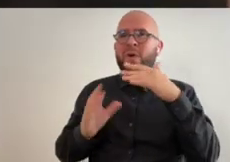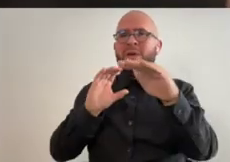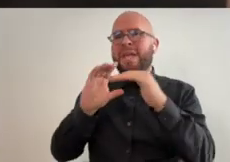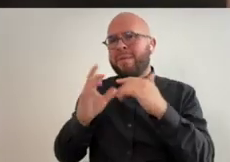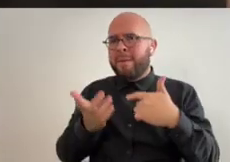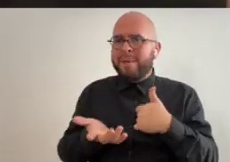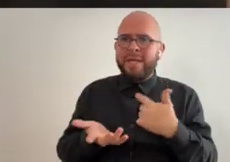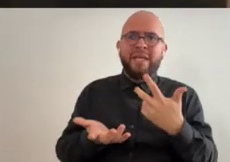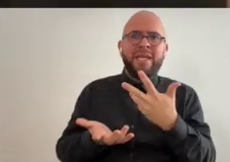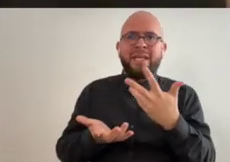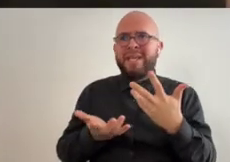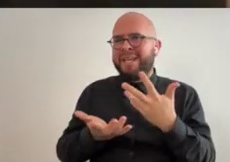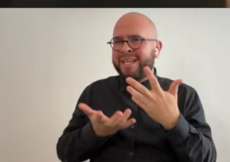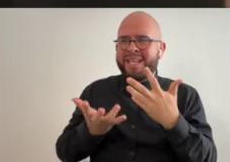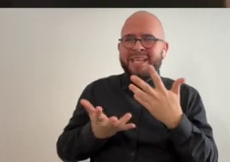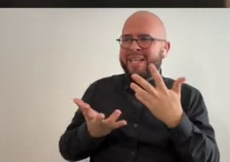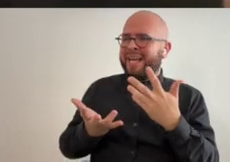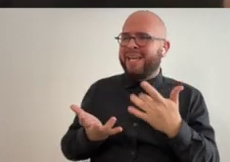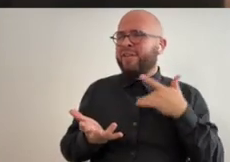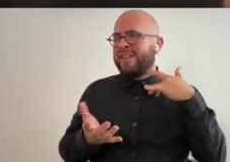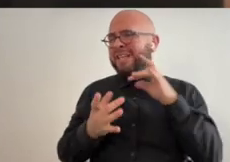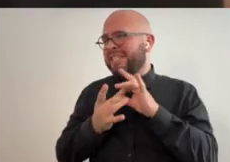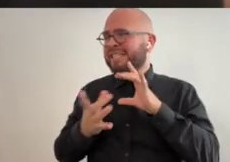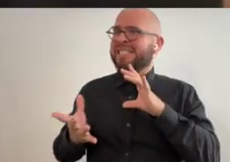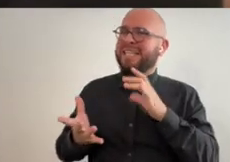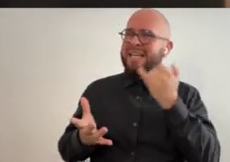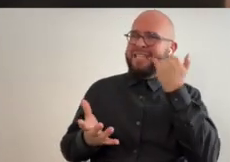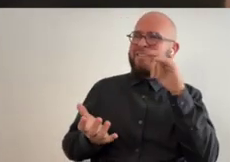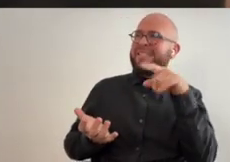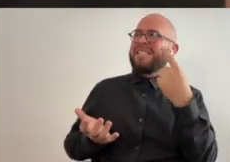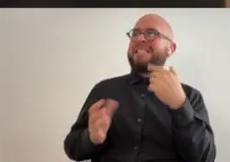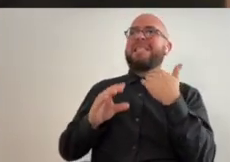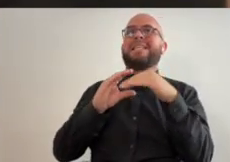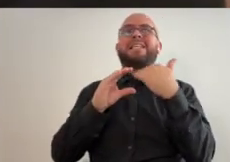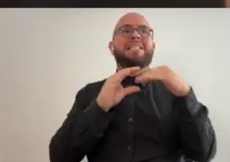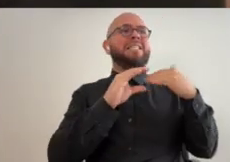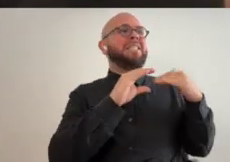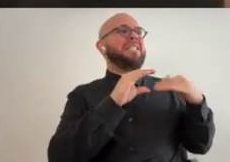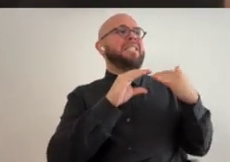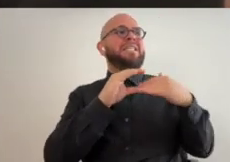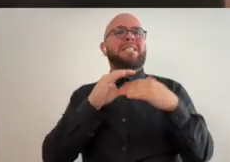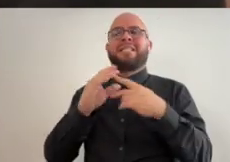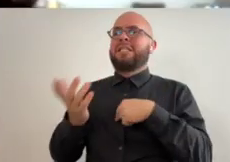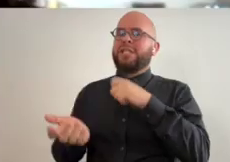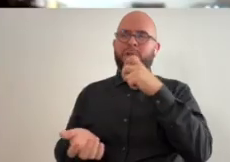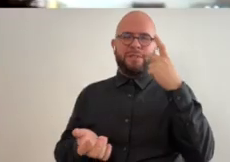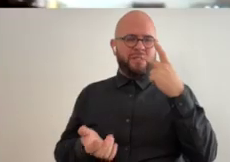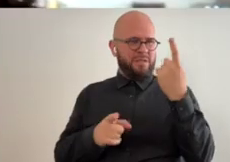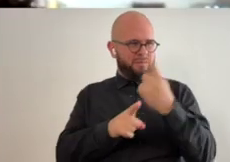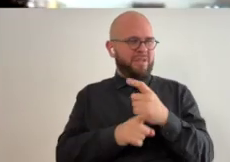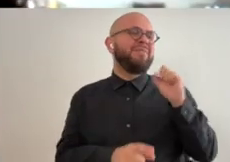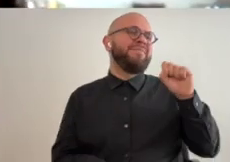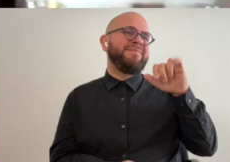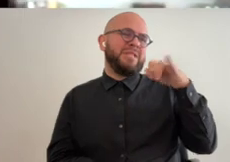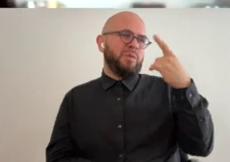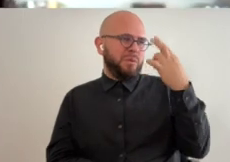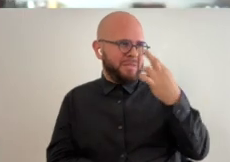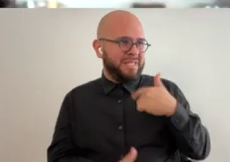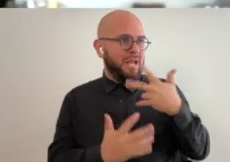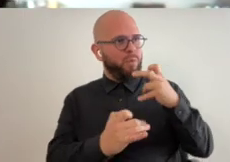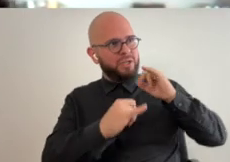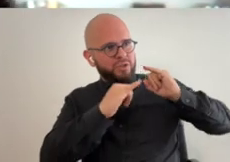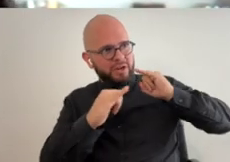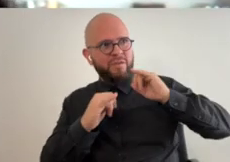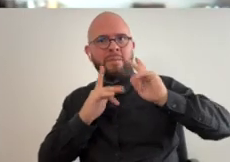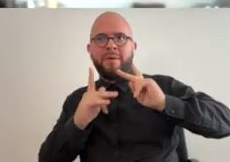email me and you know it's just like you have a disconnect when you're just emailing people and don't see them yeah it was one of the reasons i wanted to do